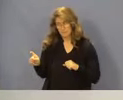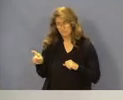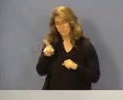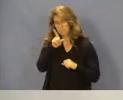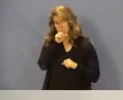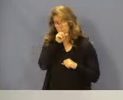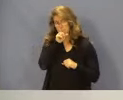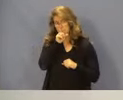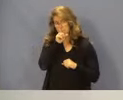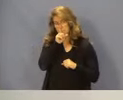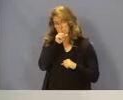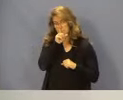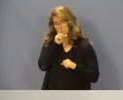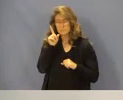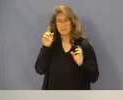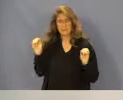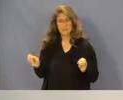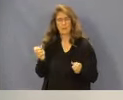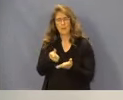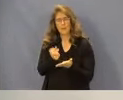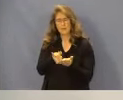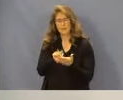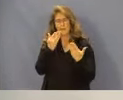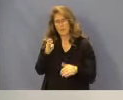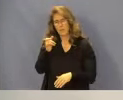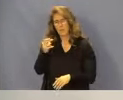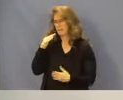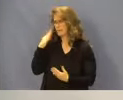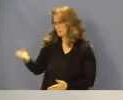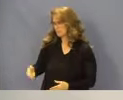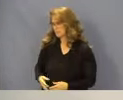Abstaining? Hearing none, it is approved, Brian. Thank you very much. Thank you.